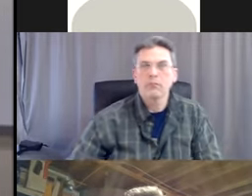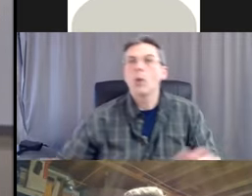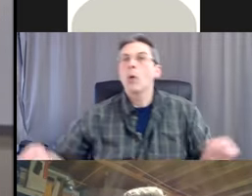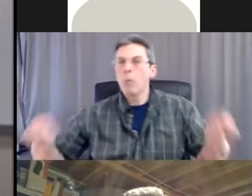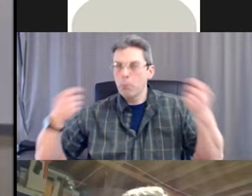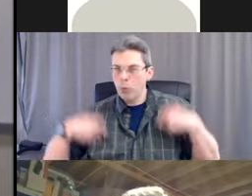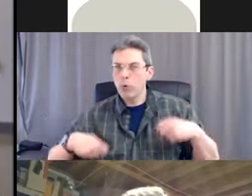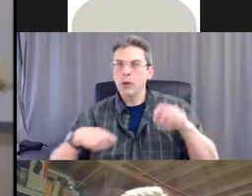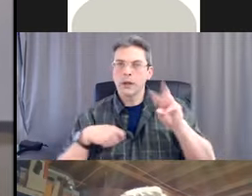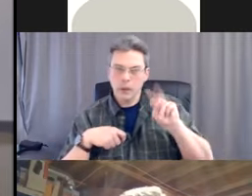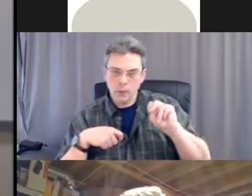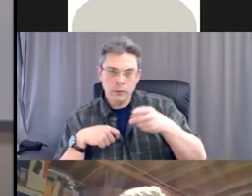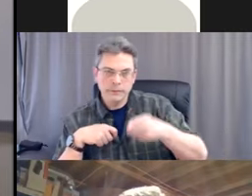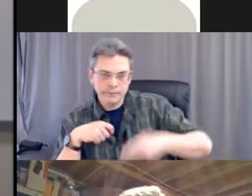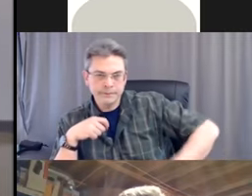Put on